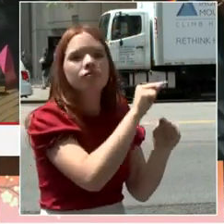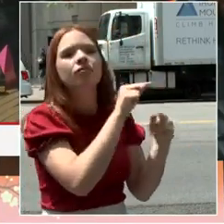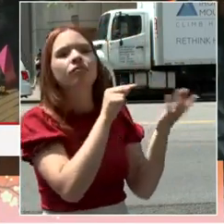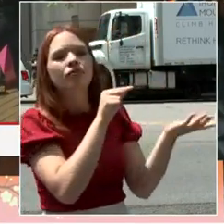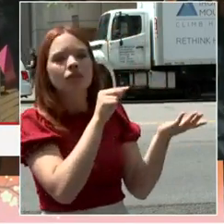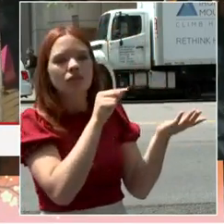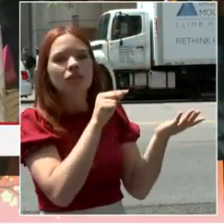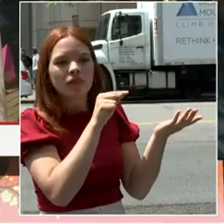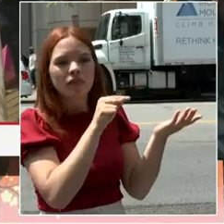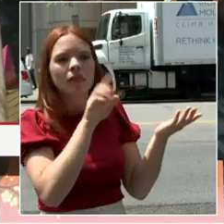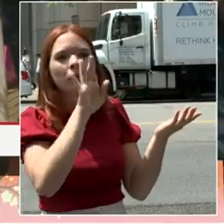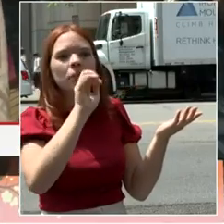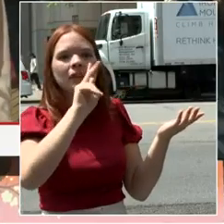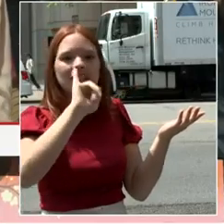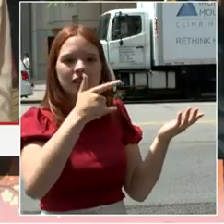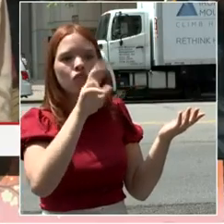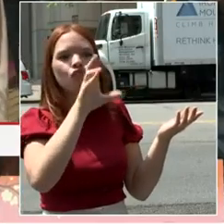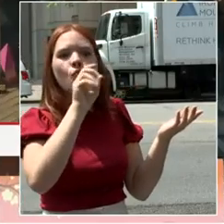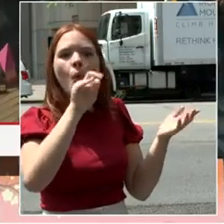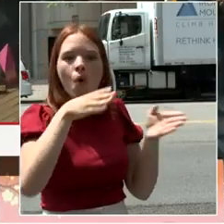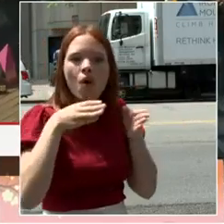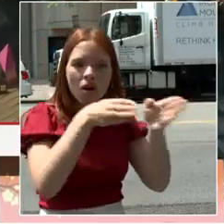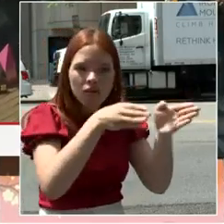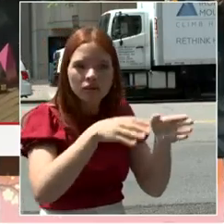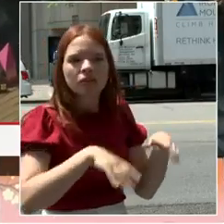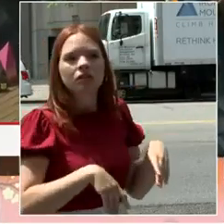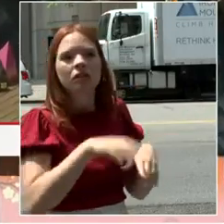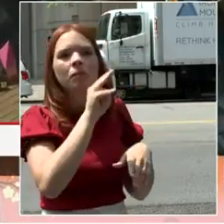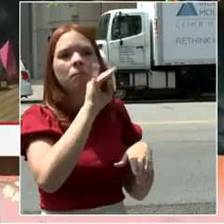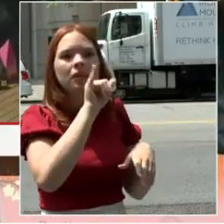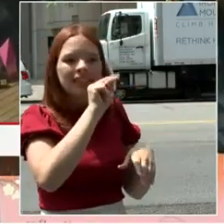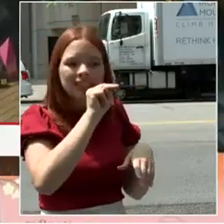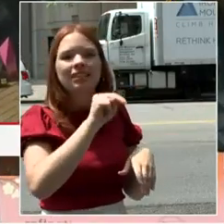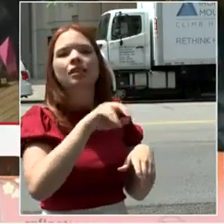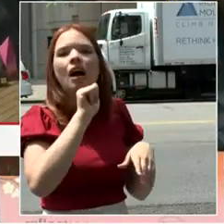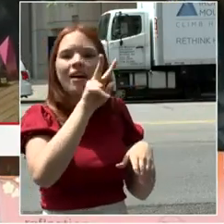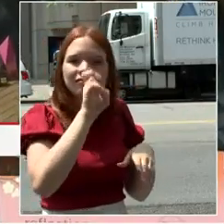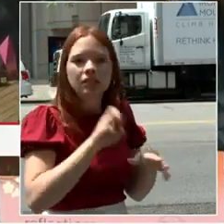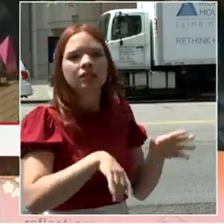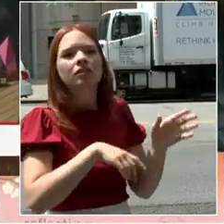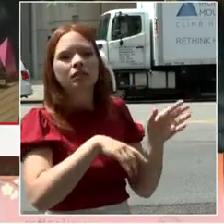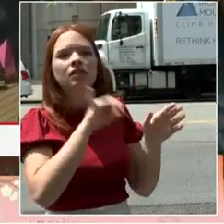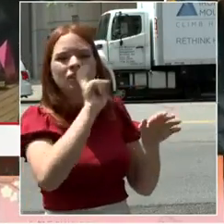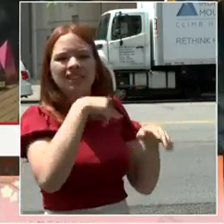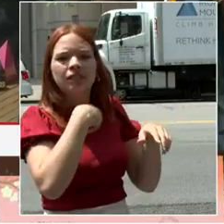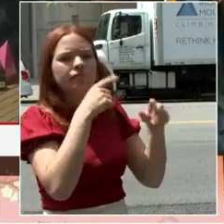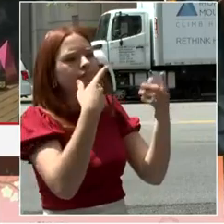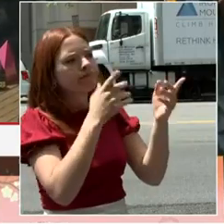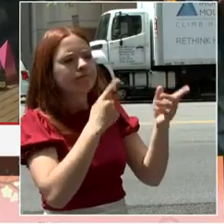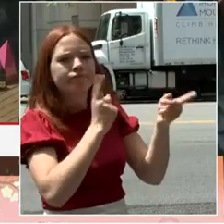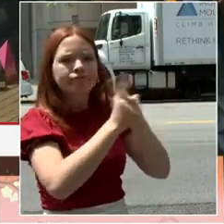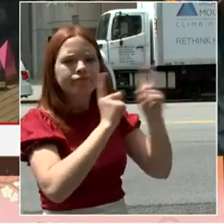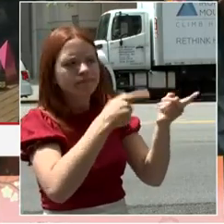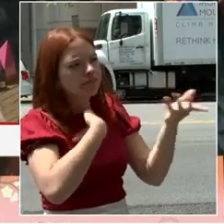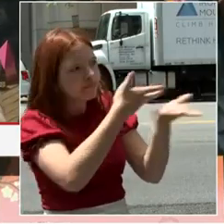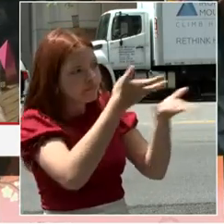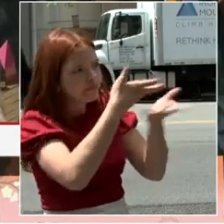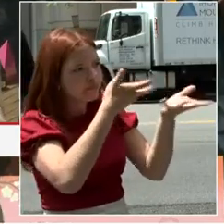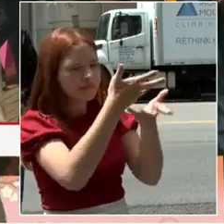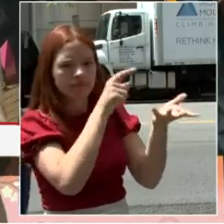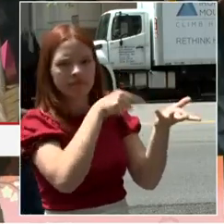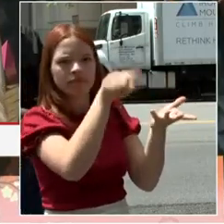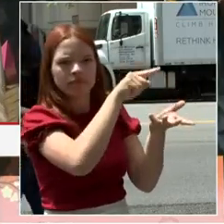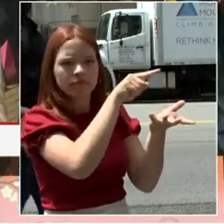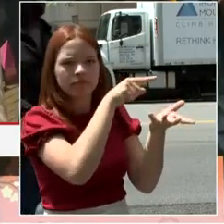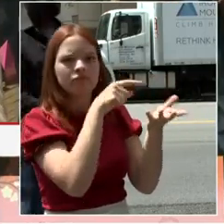where we want to have a new grocery opportunity. So we spent a lot of time talking about that. We also spent some time,